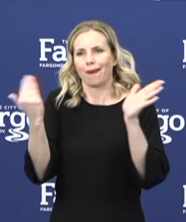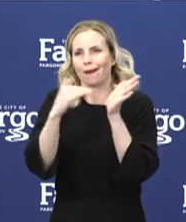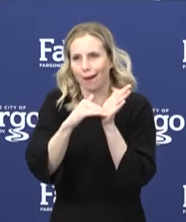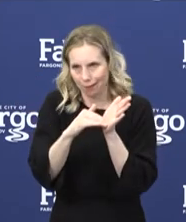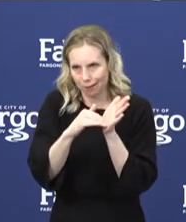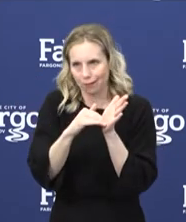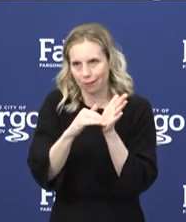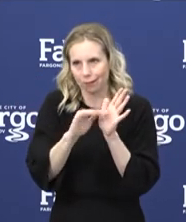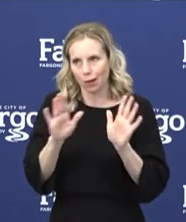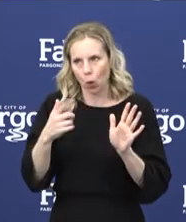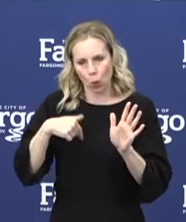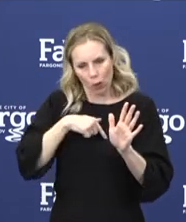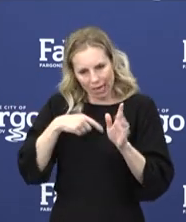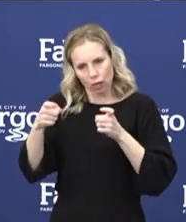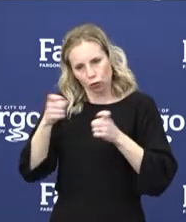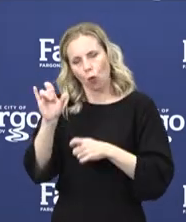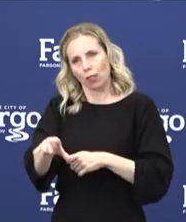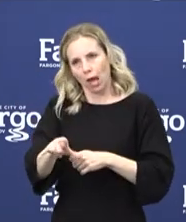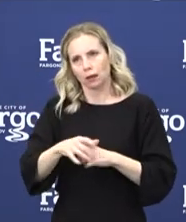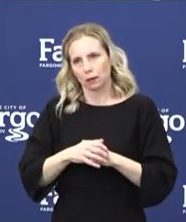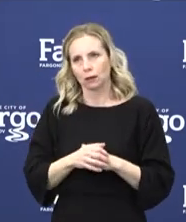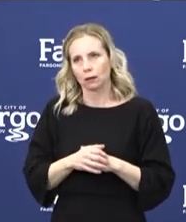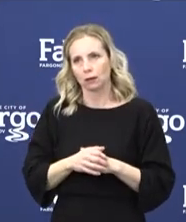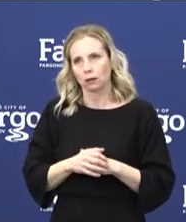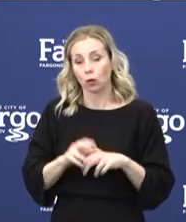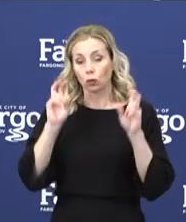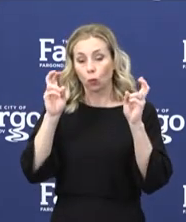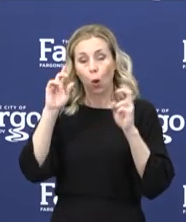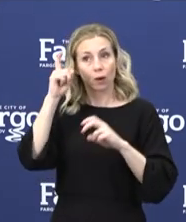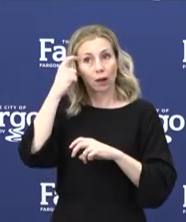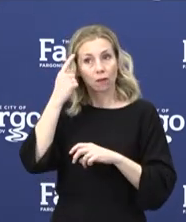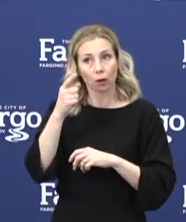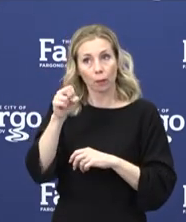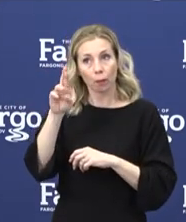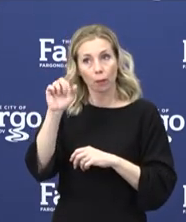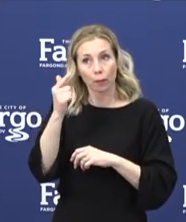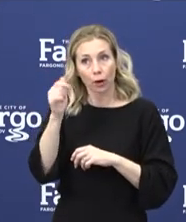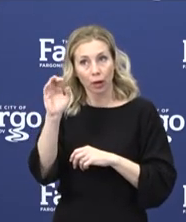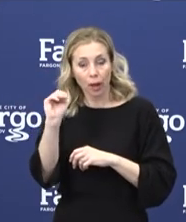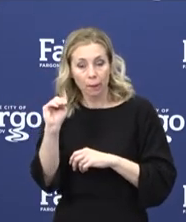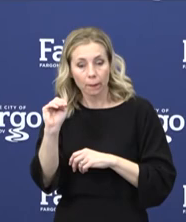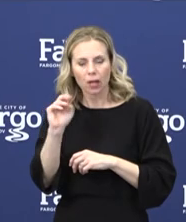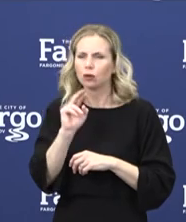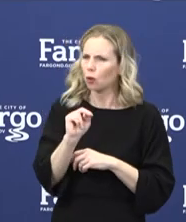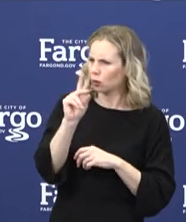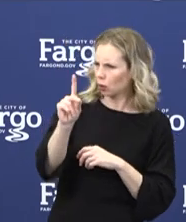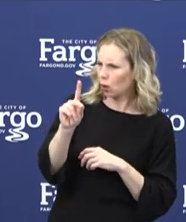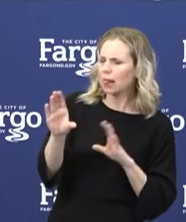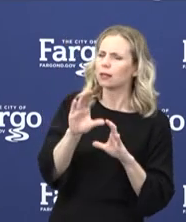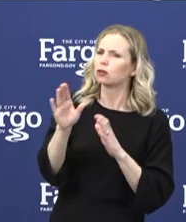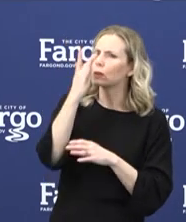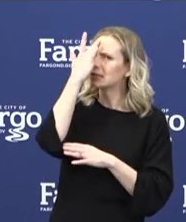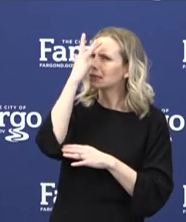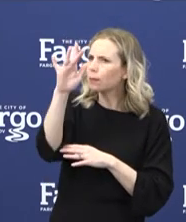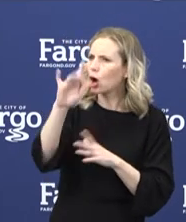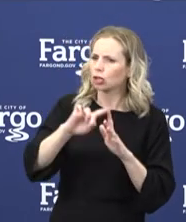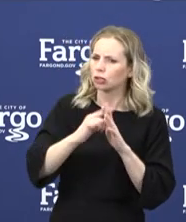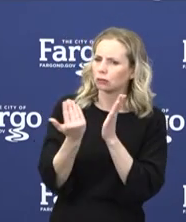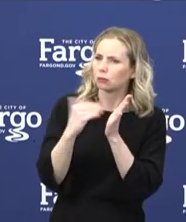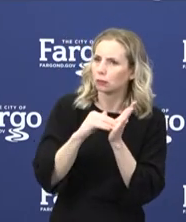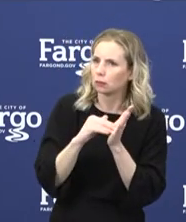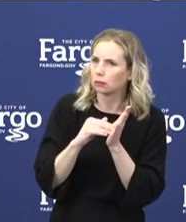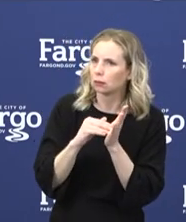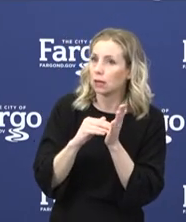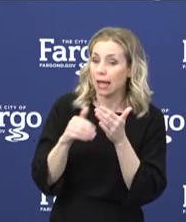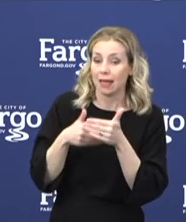So to quote Governor Burgum, North Dakota, let's do a smart restart. And by that, the next several